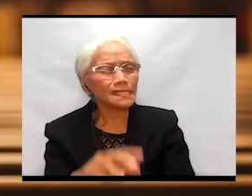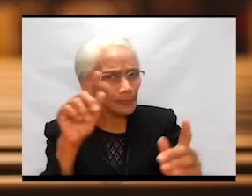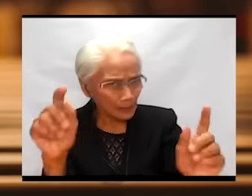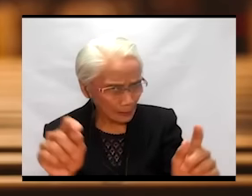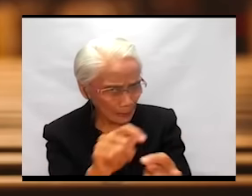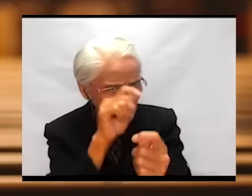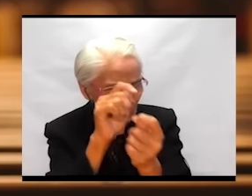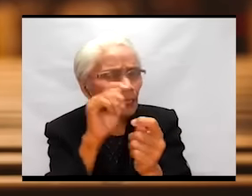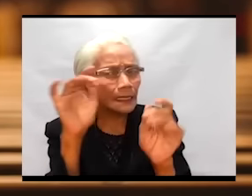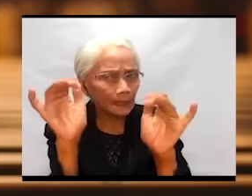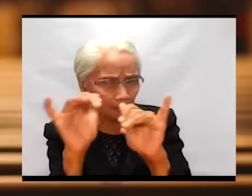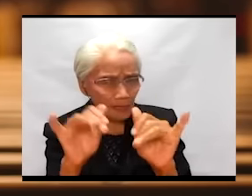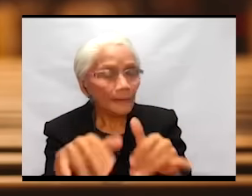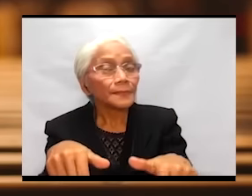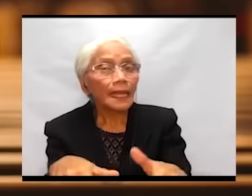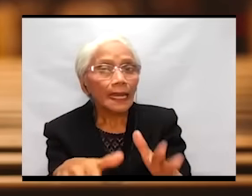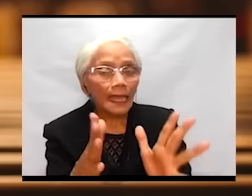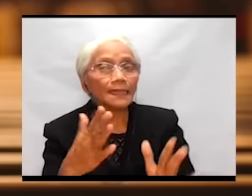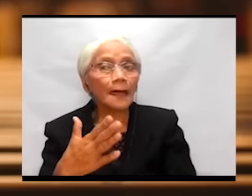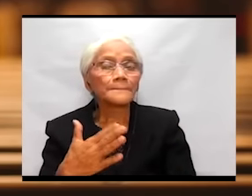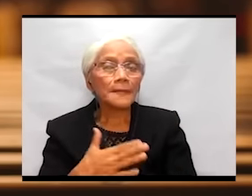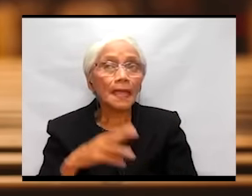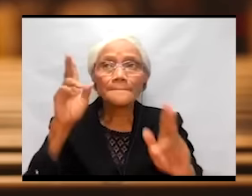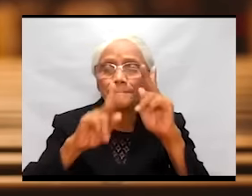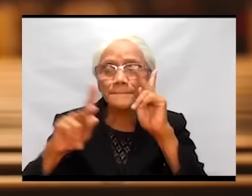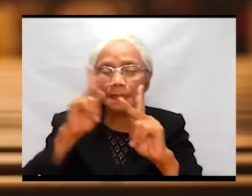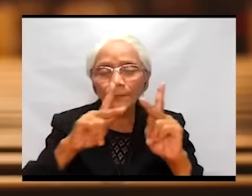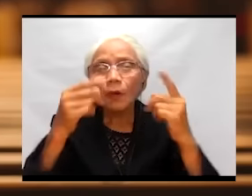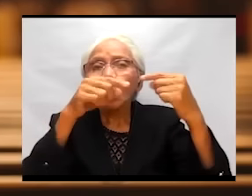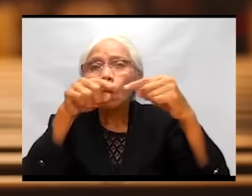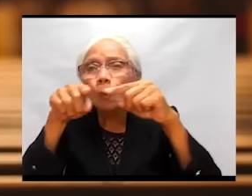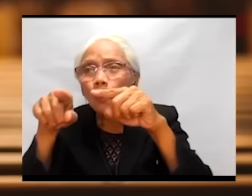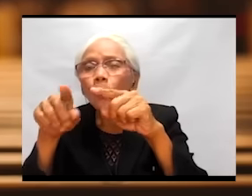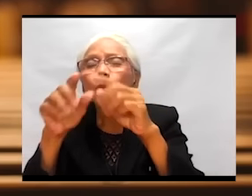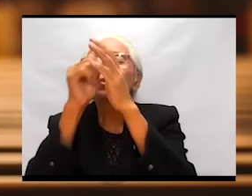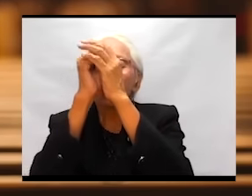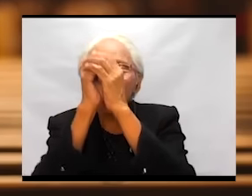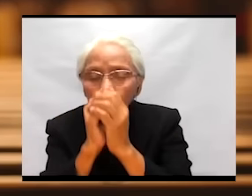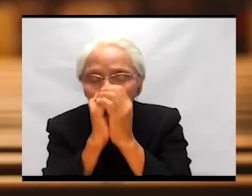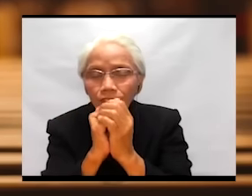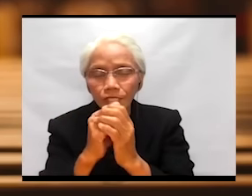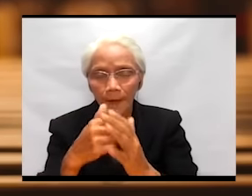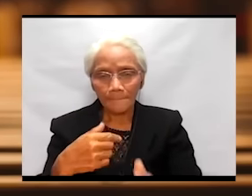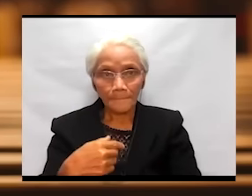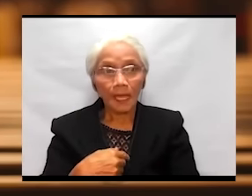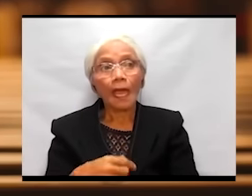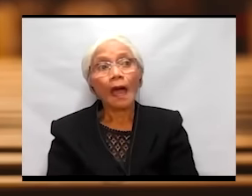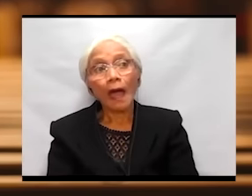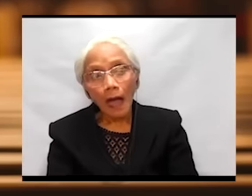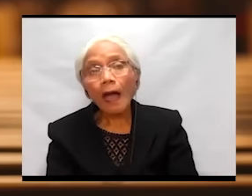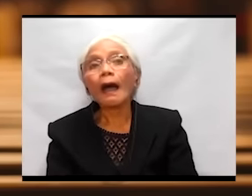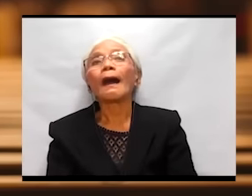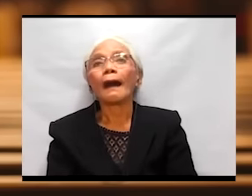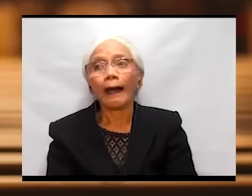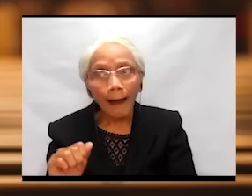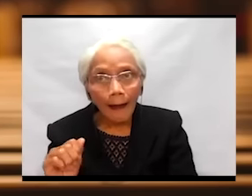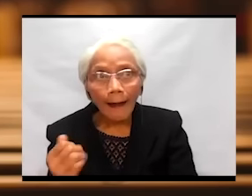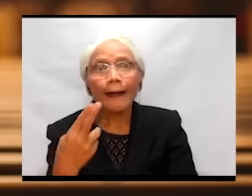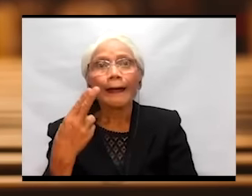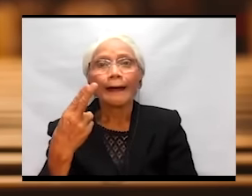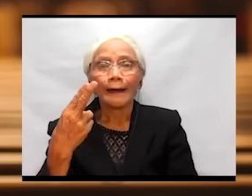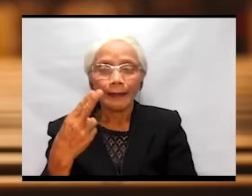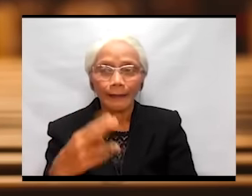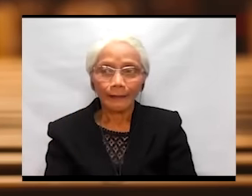people go to worship me. Aha! The freedom that